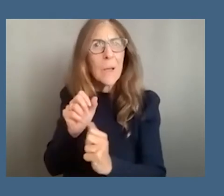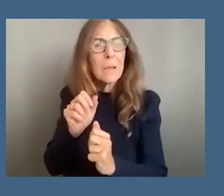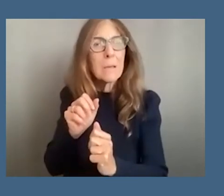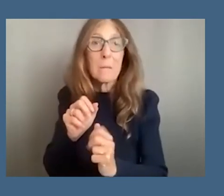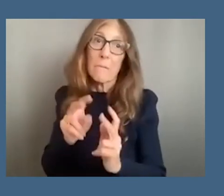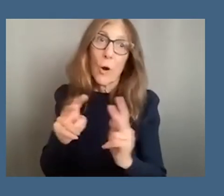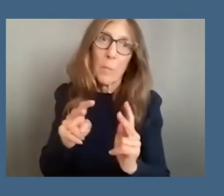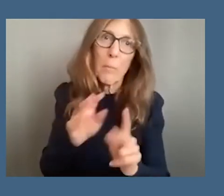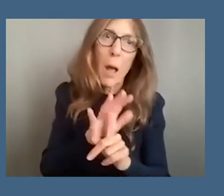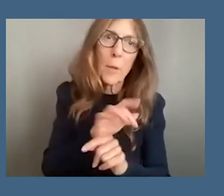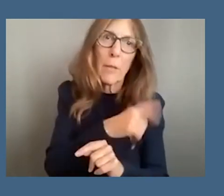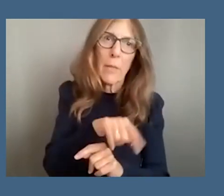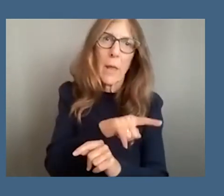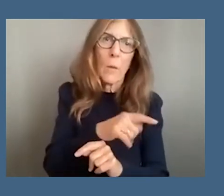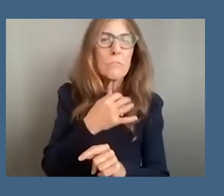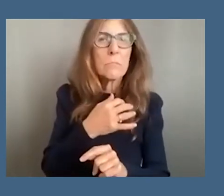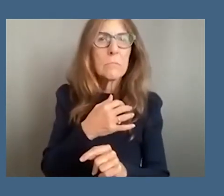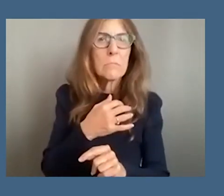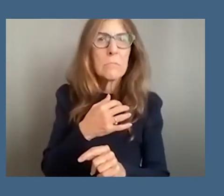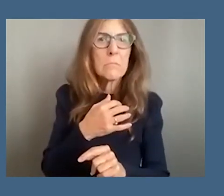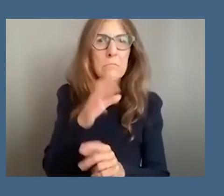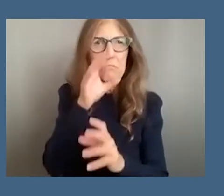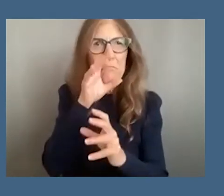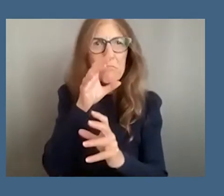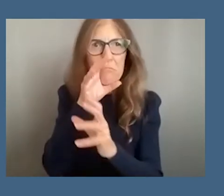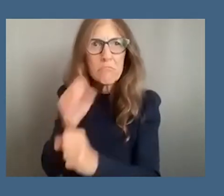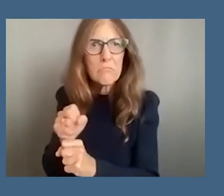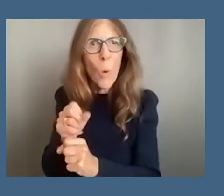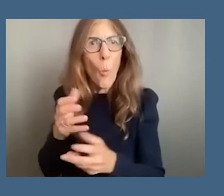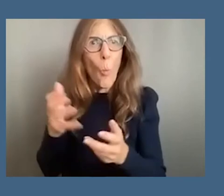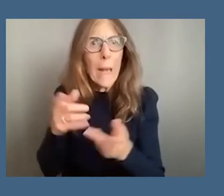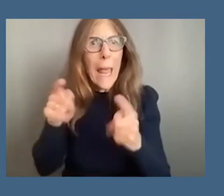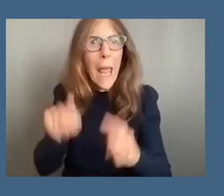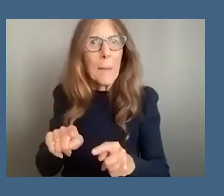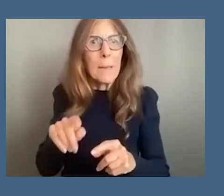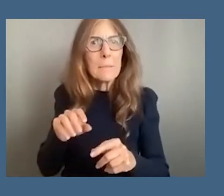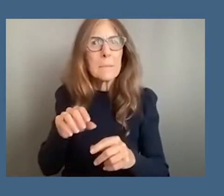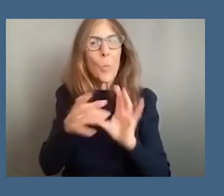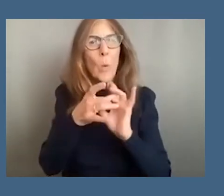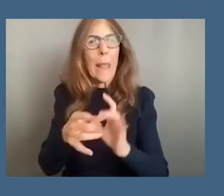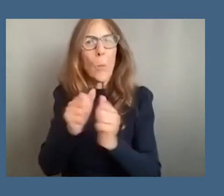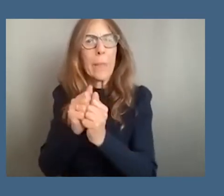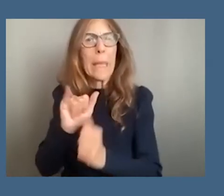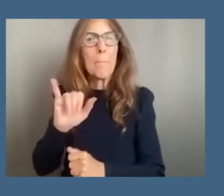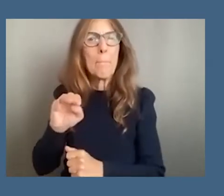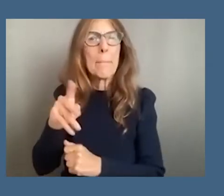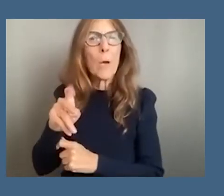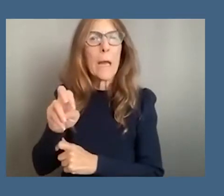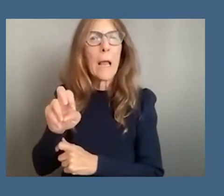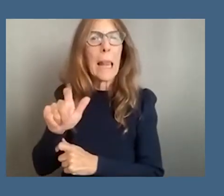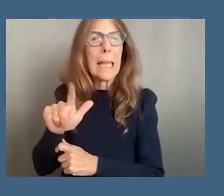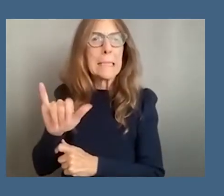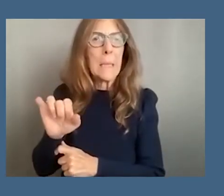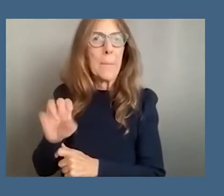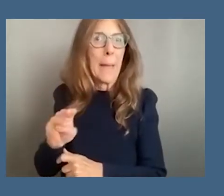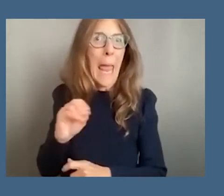fascination with what is happening politically at the level of imperialism and colonization um that is uh we're seeing sort of two different